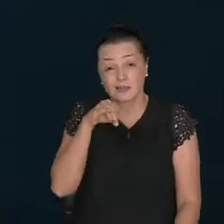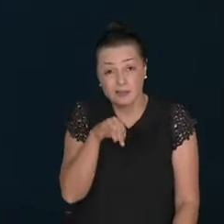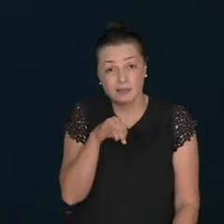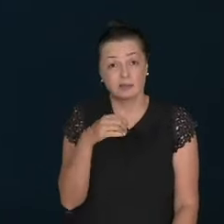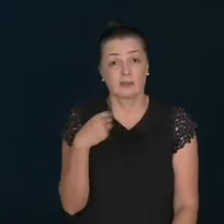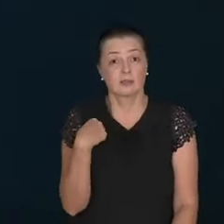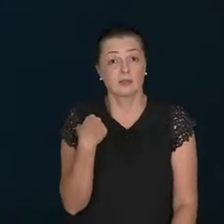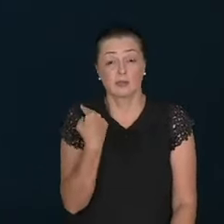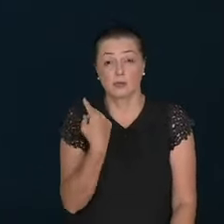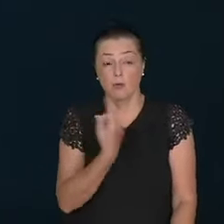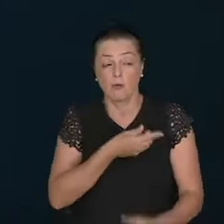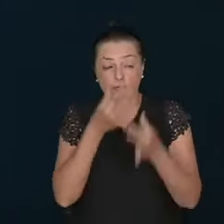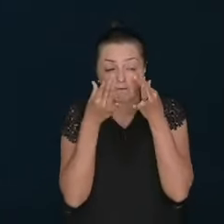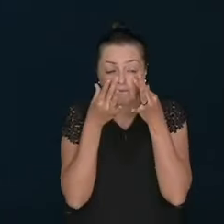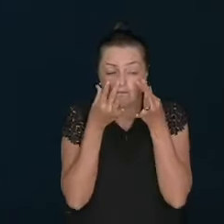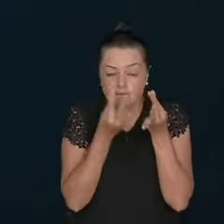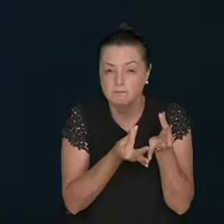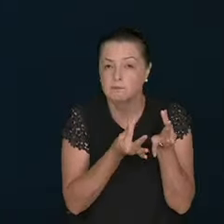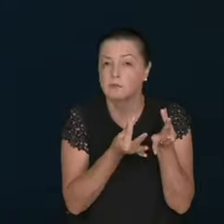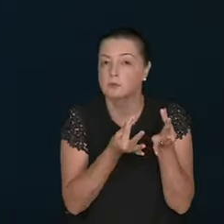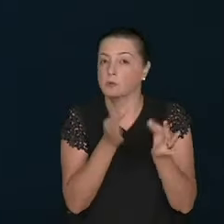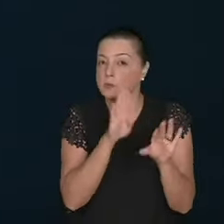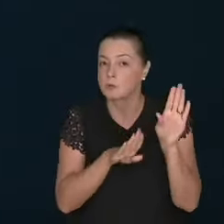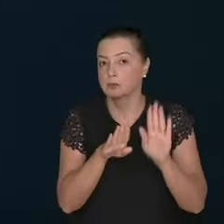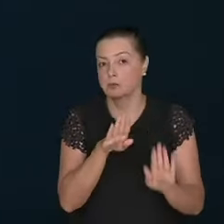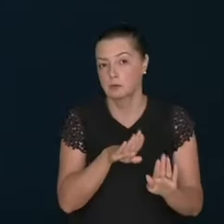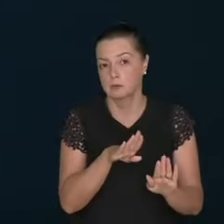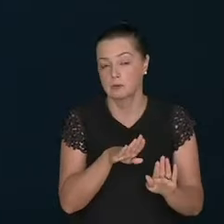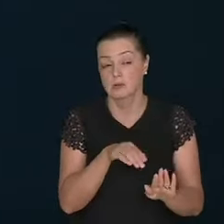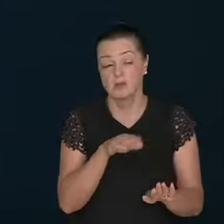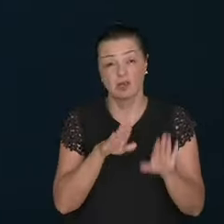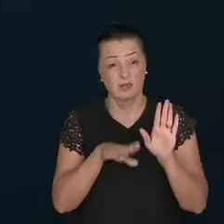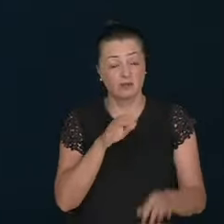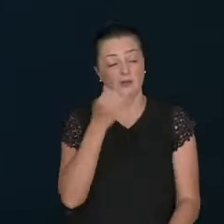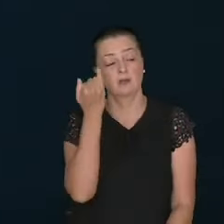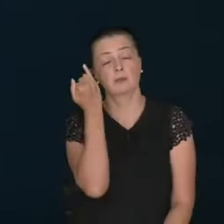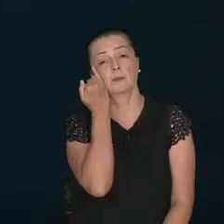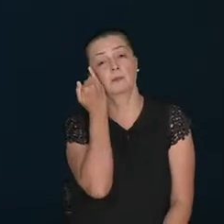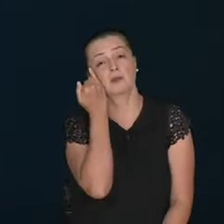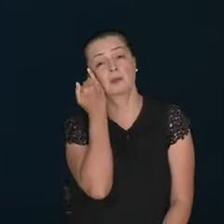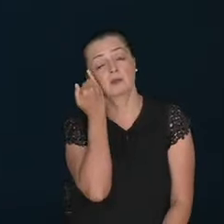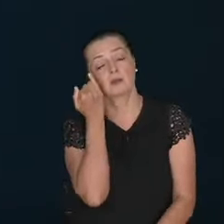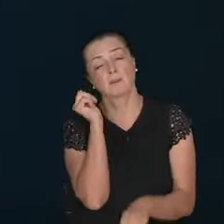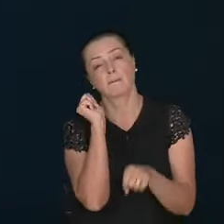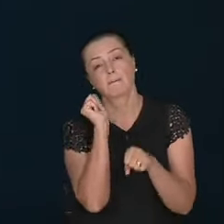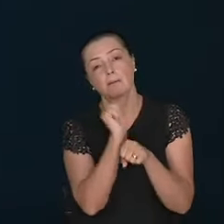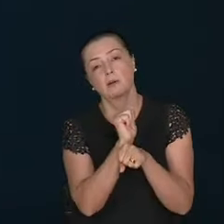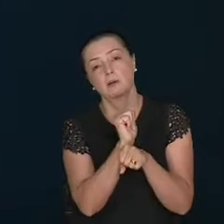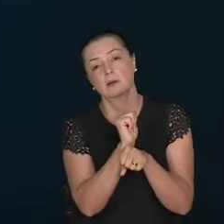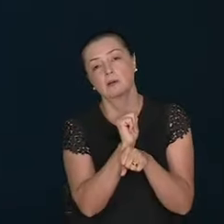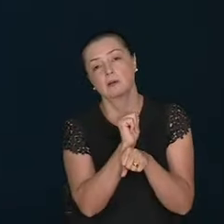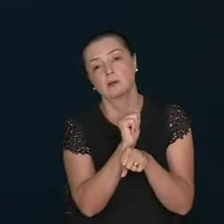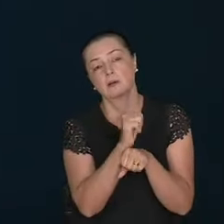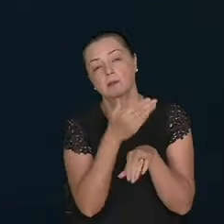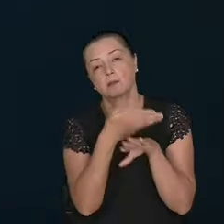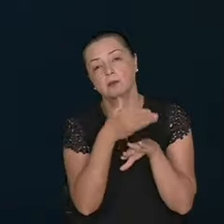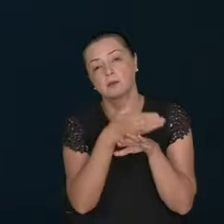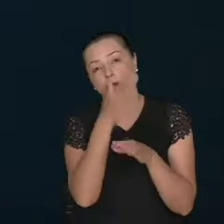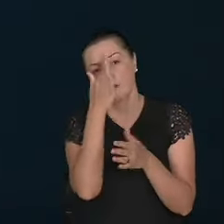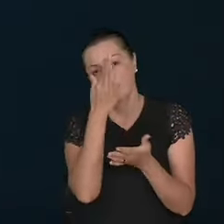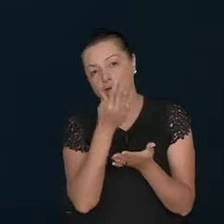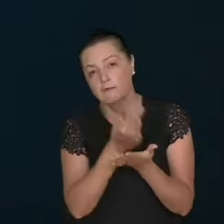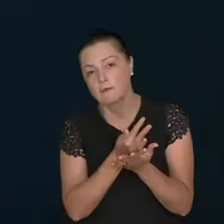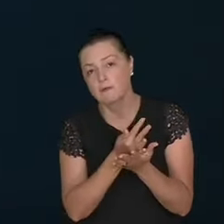we do not attend, be very careful for not to become lazy spiritually. To be relaxed